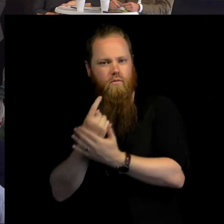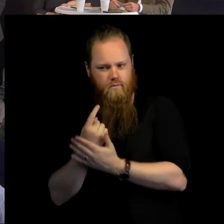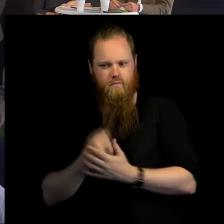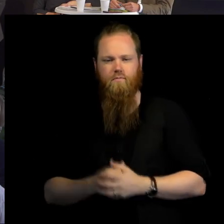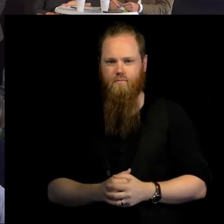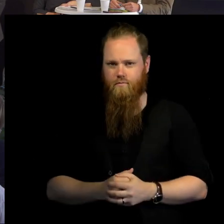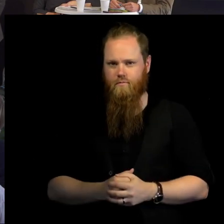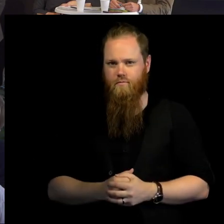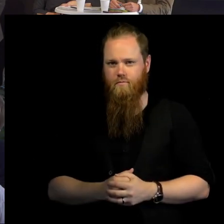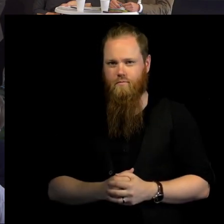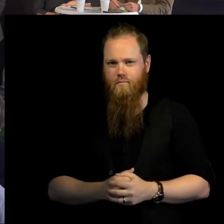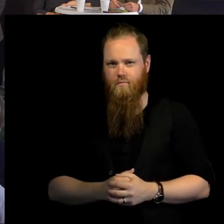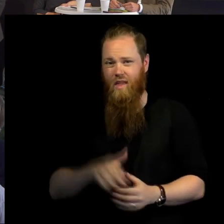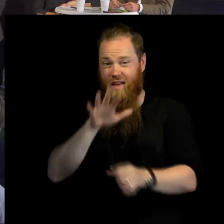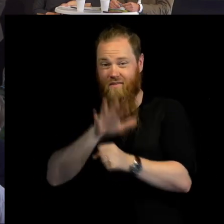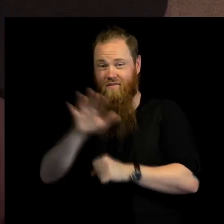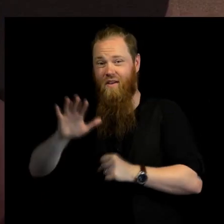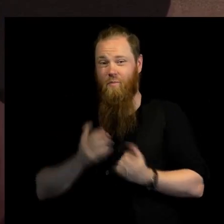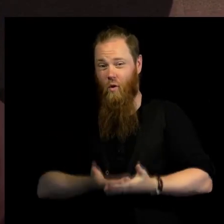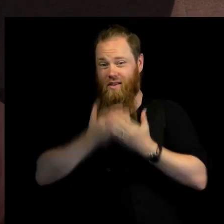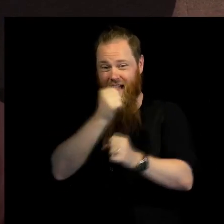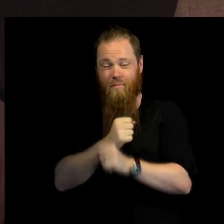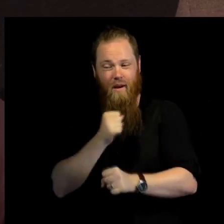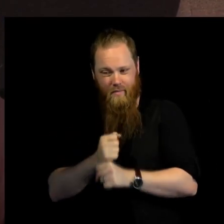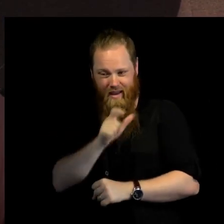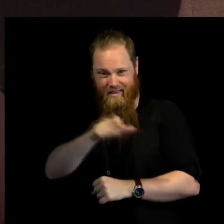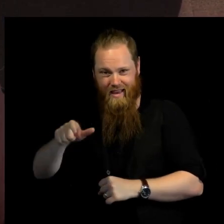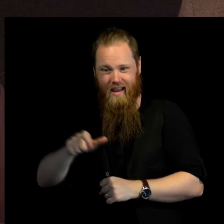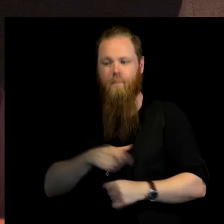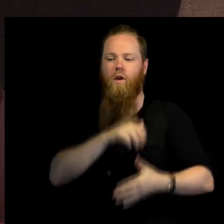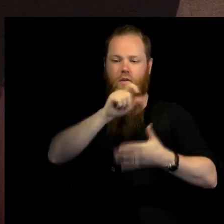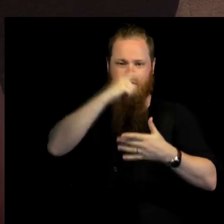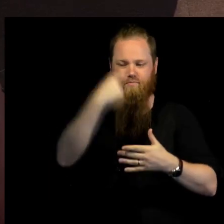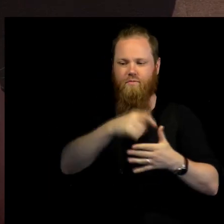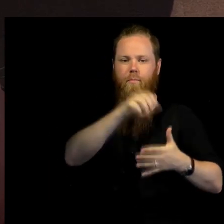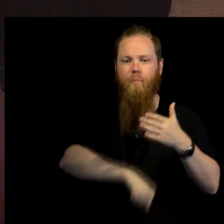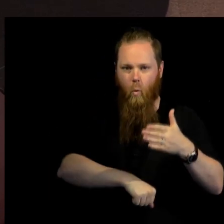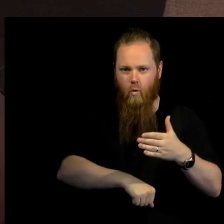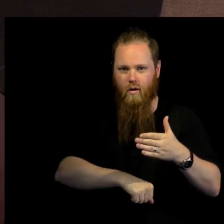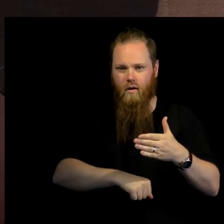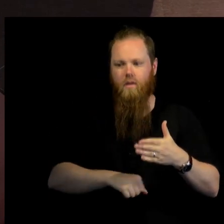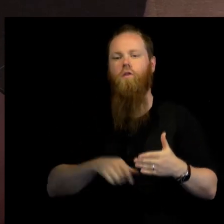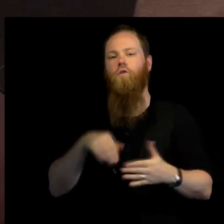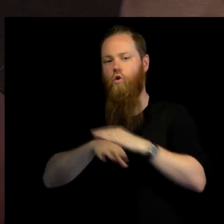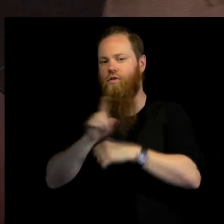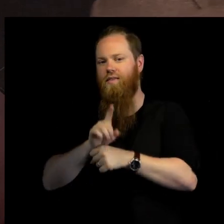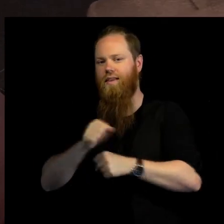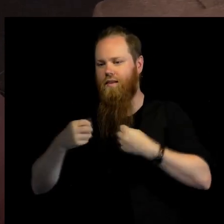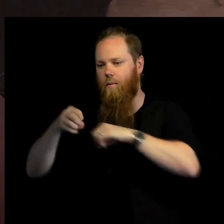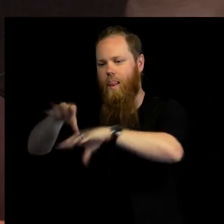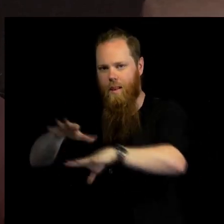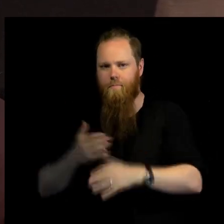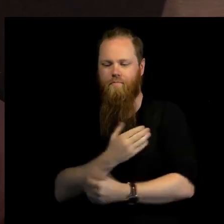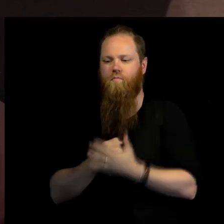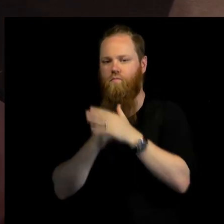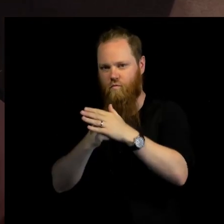15 aid workers were killed while delivering assistance. And this is,